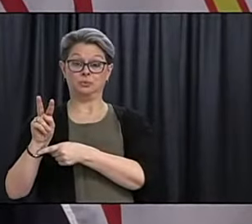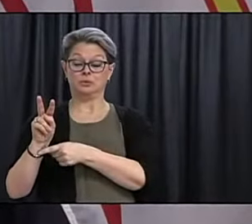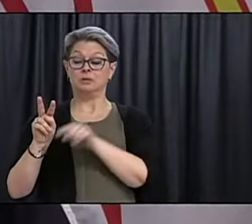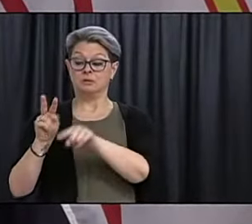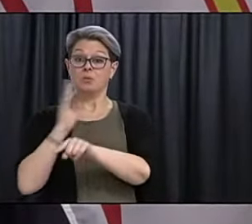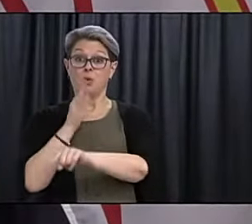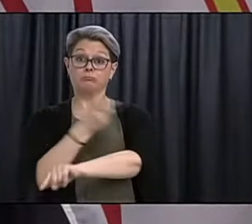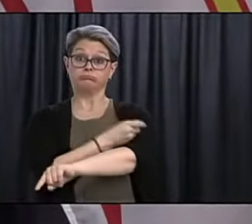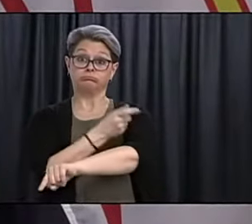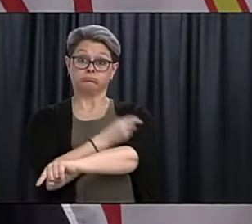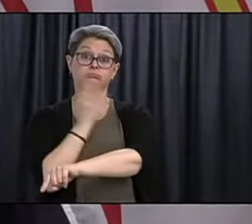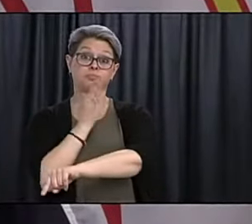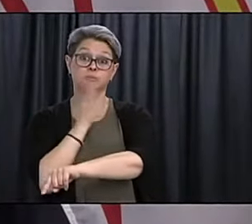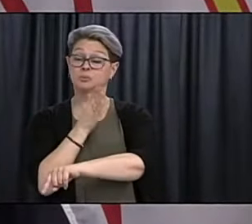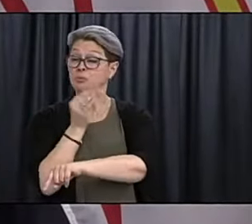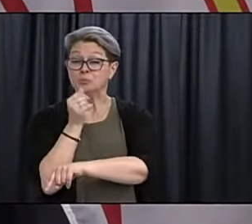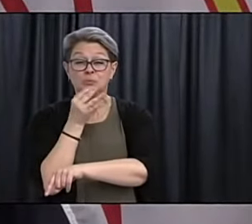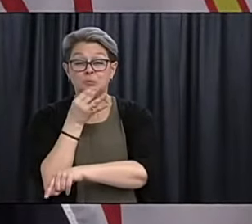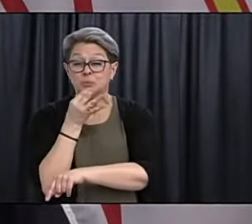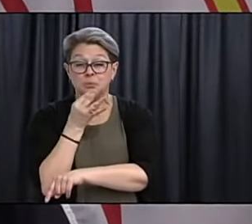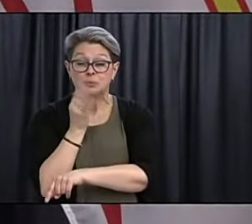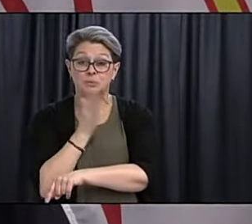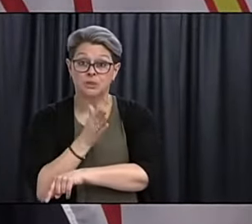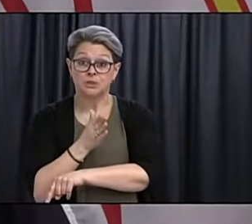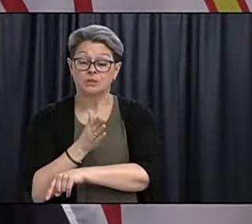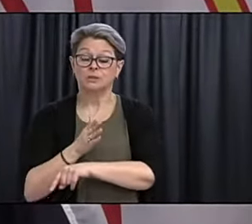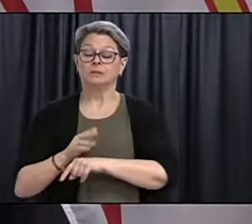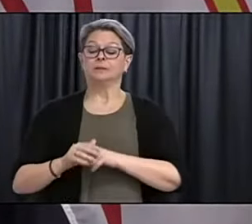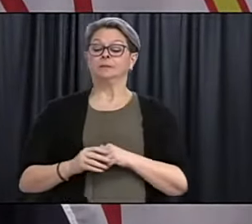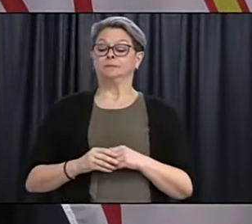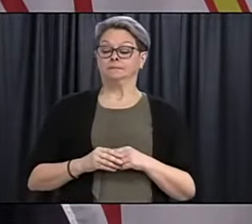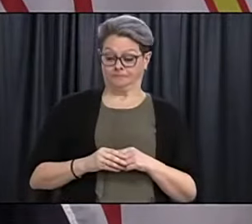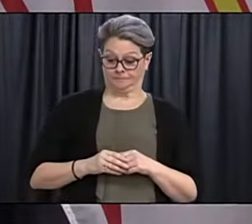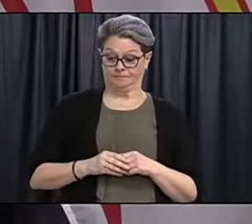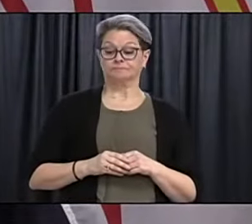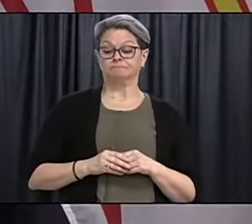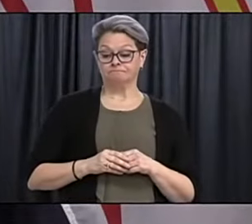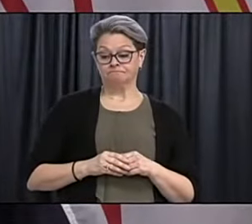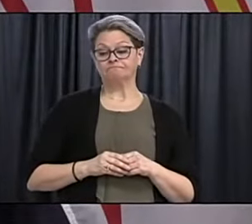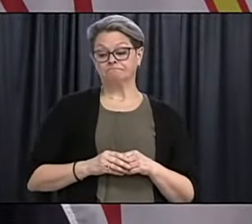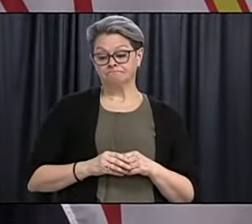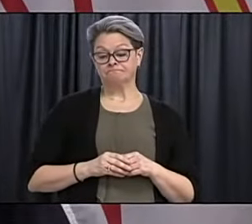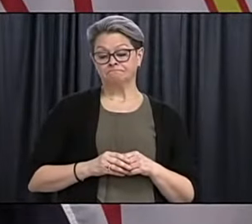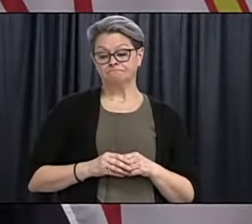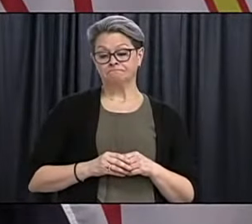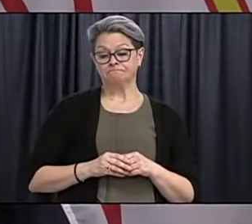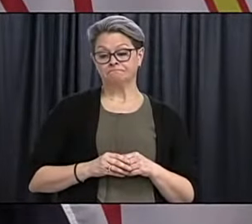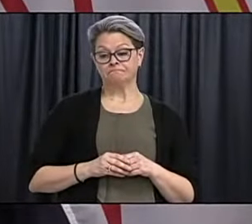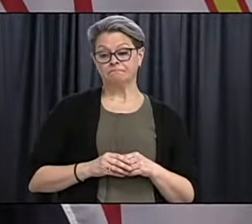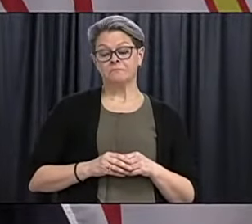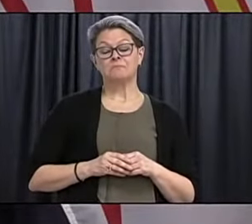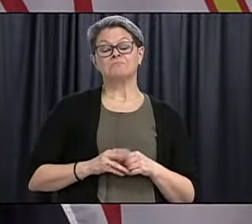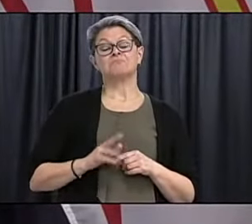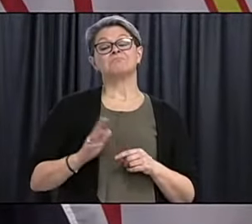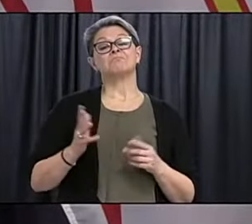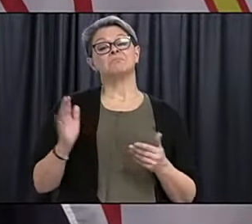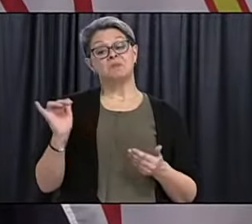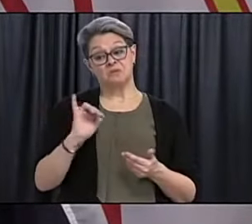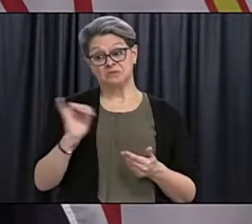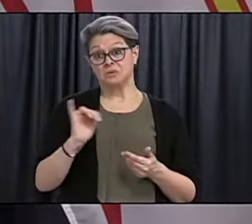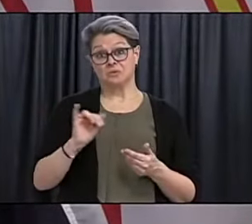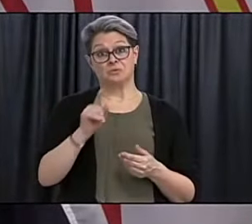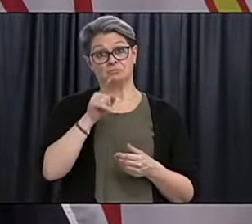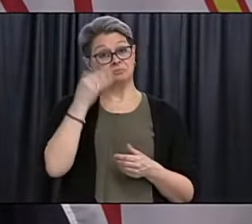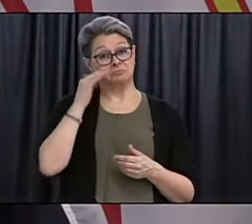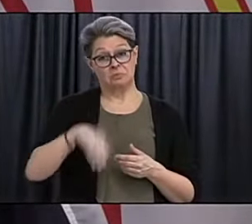will be getting the vaccine in the near future. And, you know, we're, we've got a fairly extensive